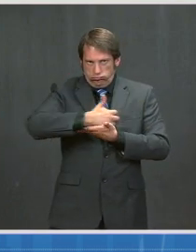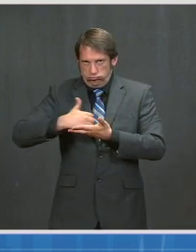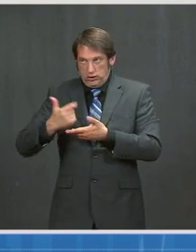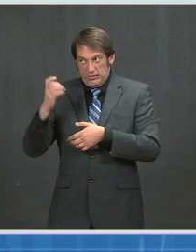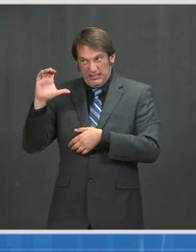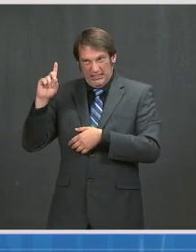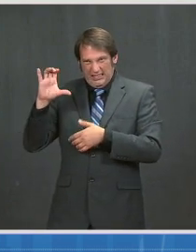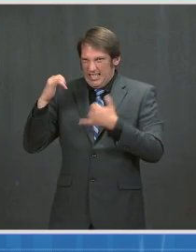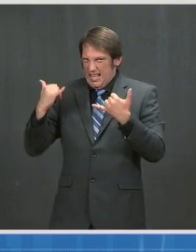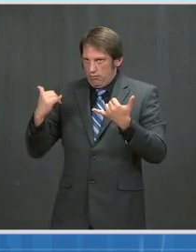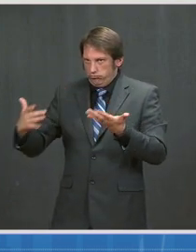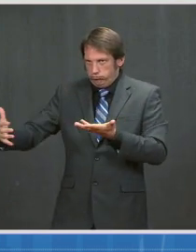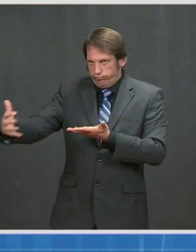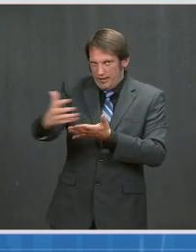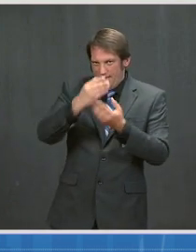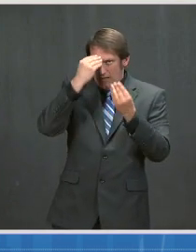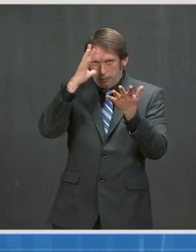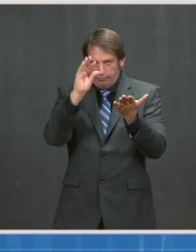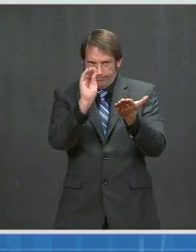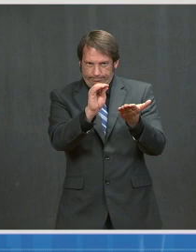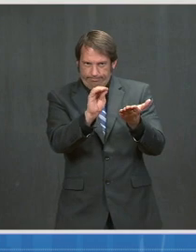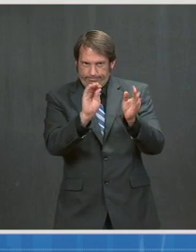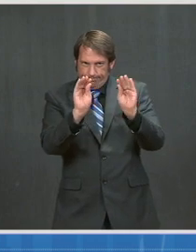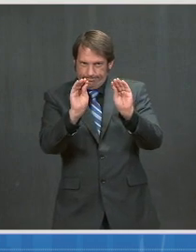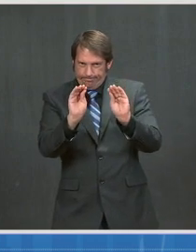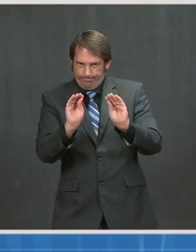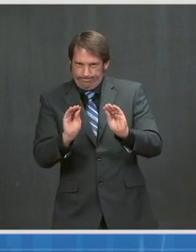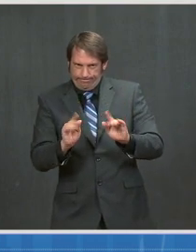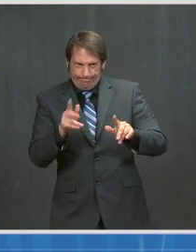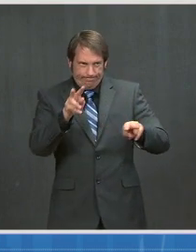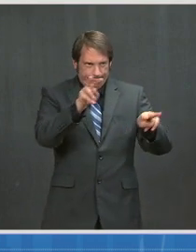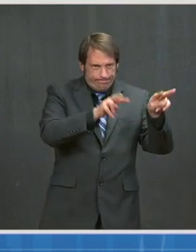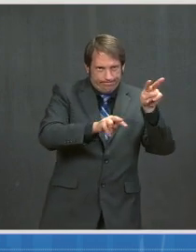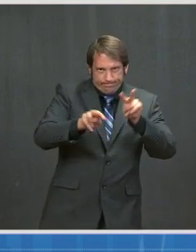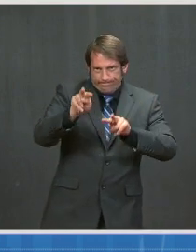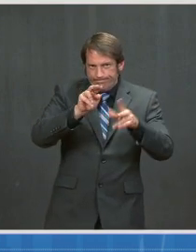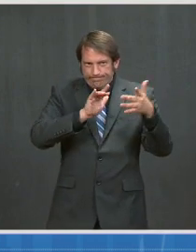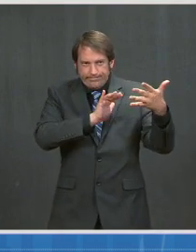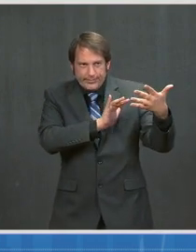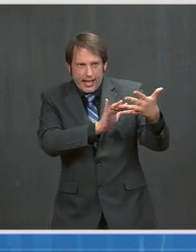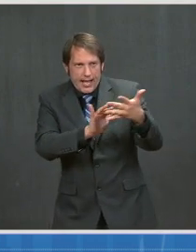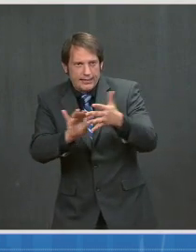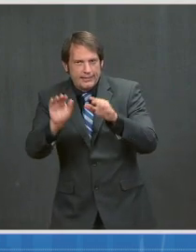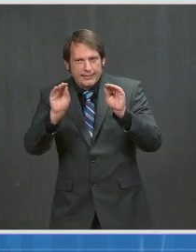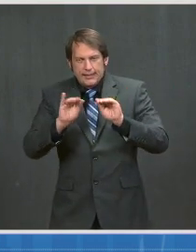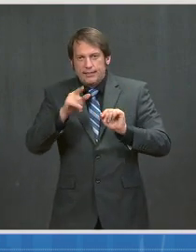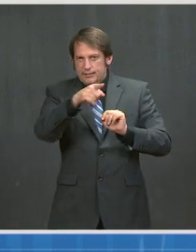signals have been observed thus far among pregnant vaccine recipients. Next slide.